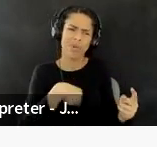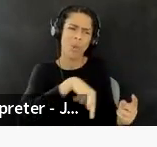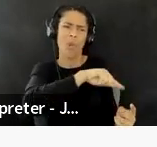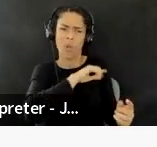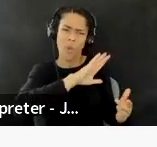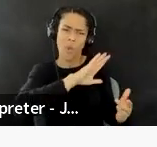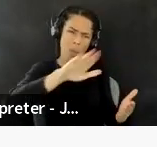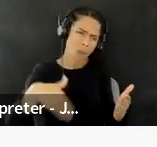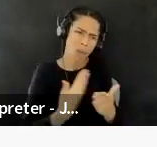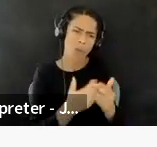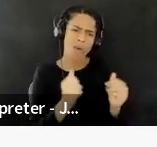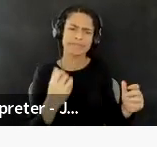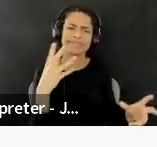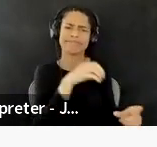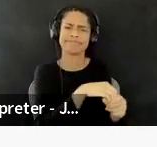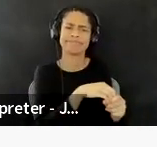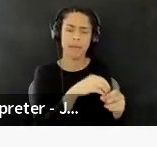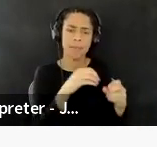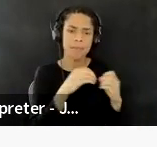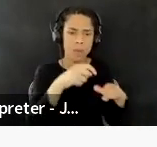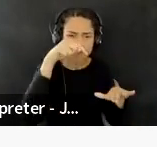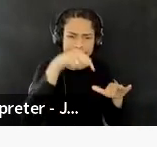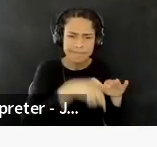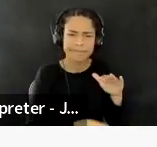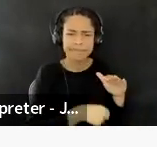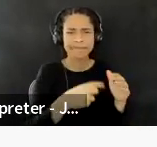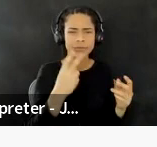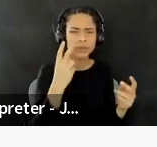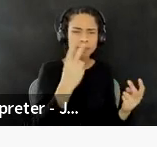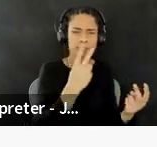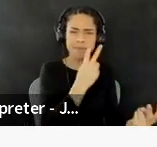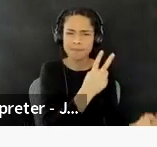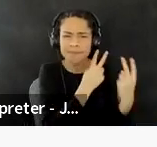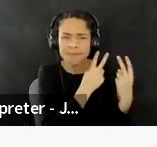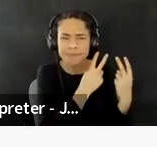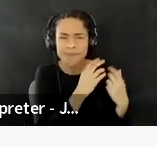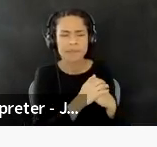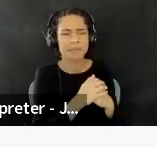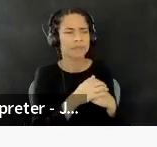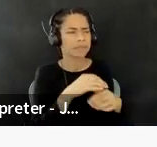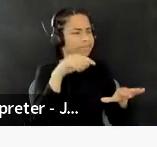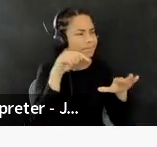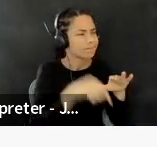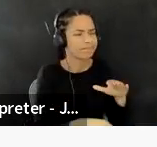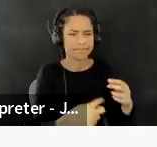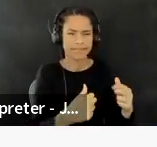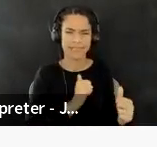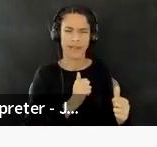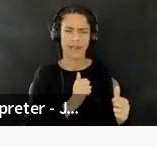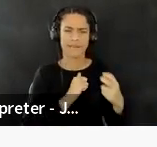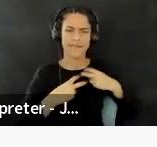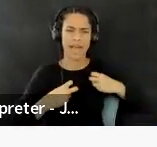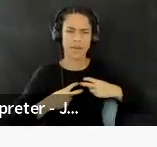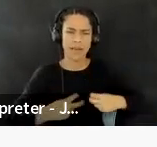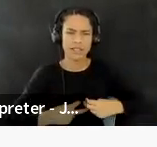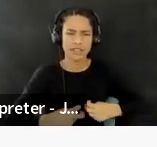as critical reflexivity and critical self, um, evaluation and to, um,